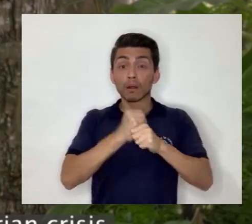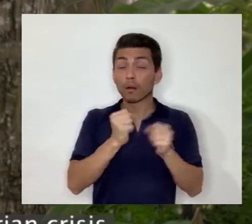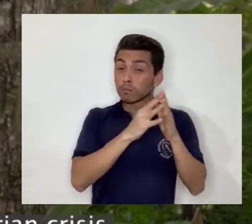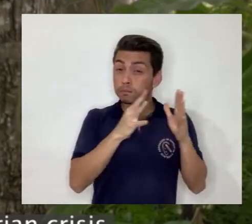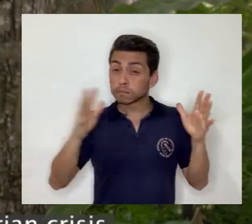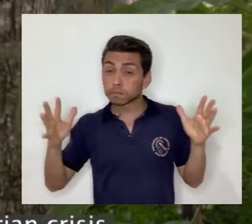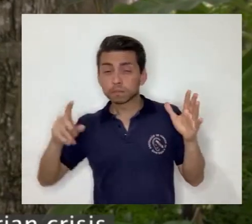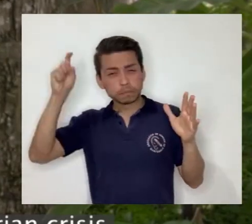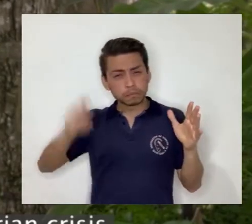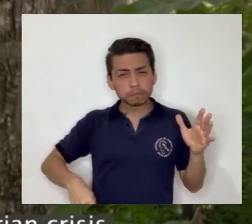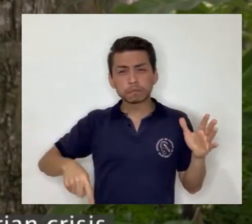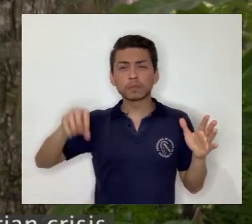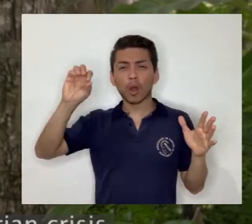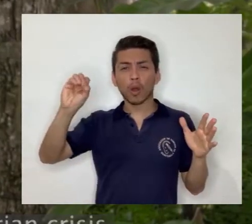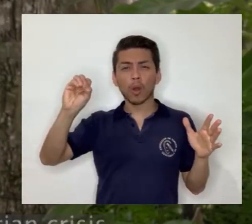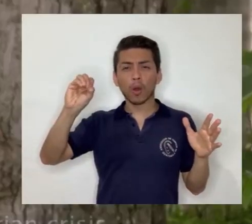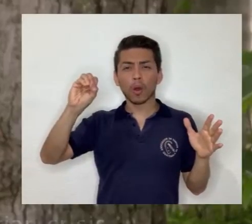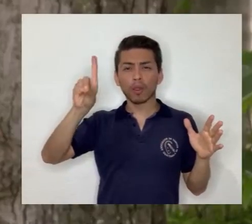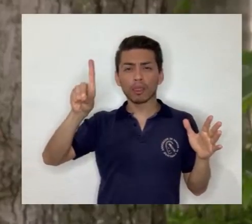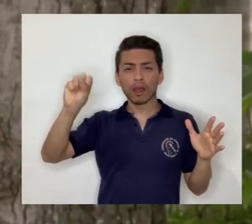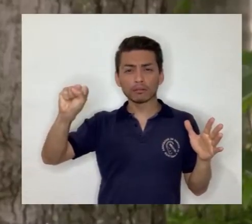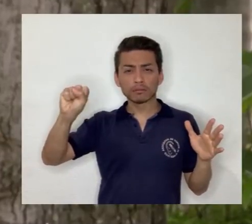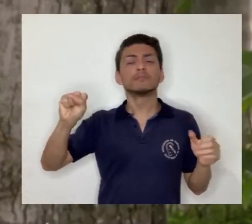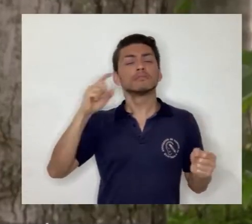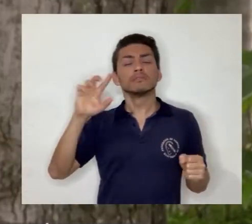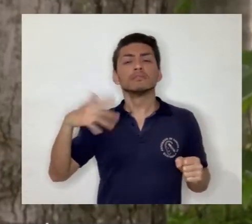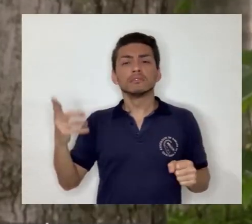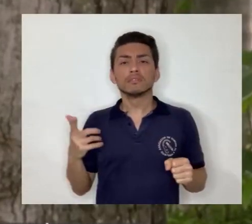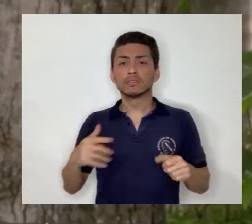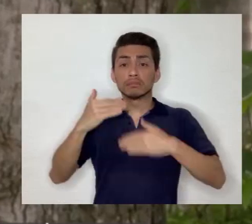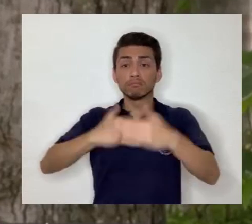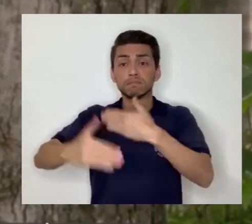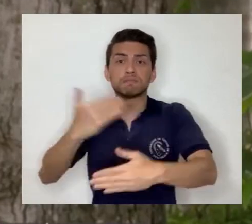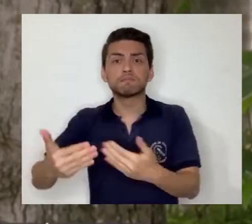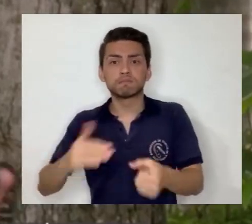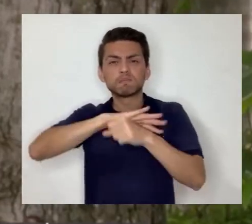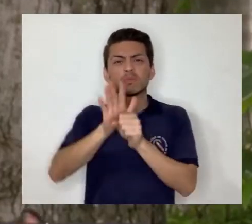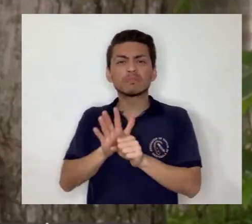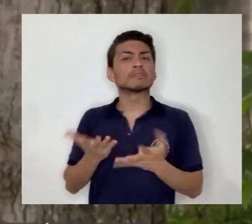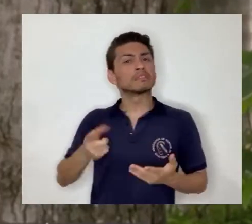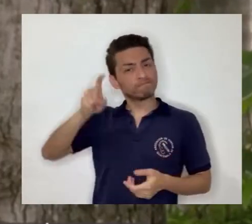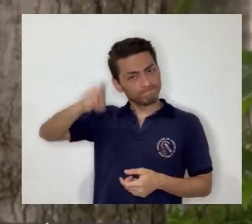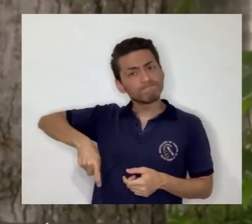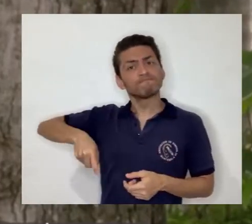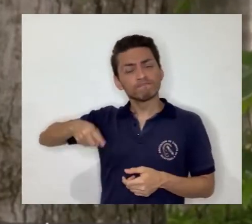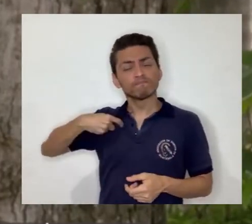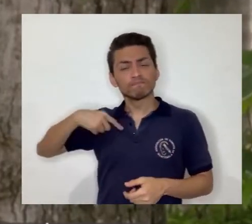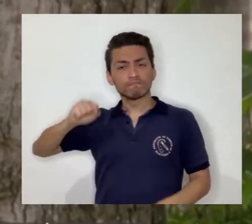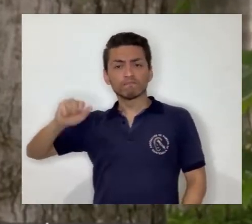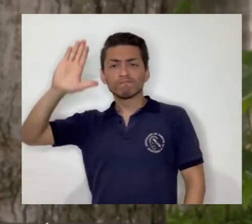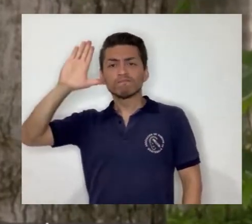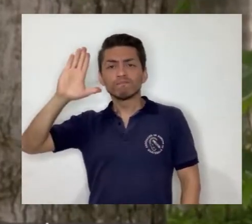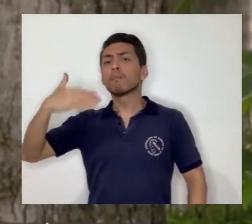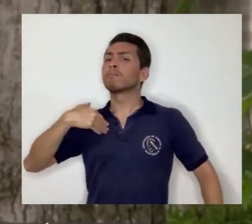affects people with disabilities. With the decade of action to meet the Sustainable